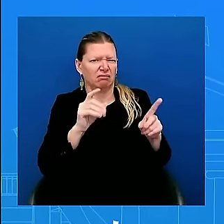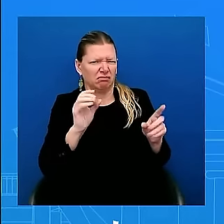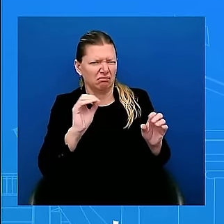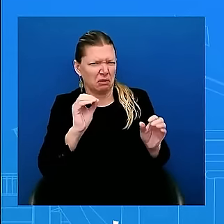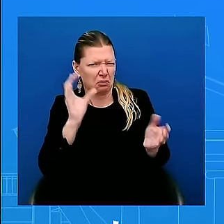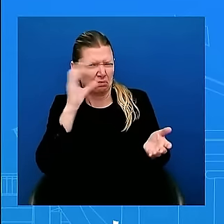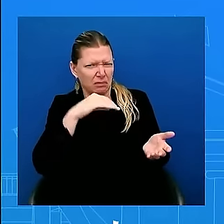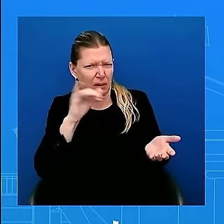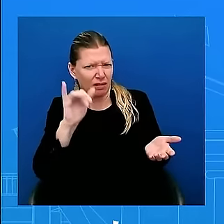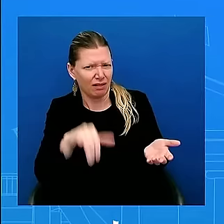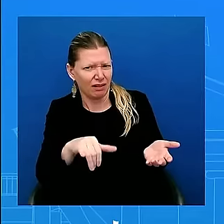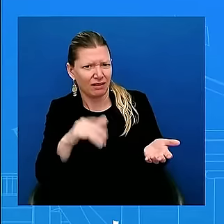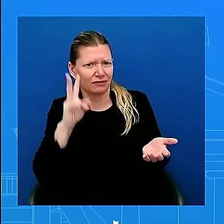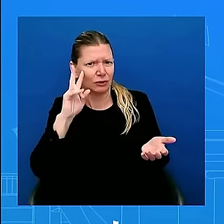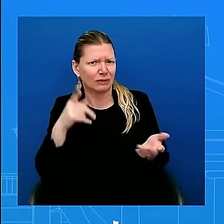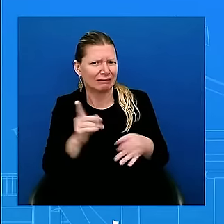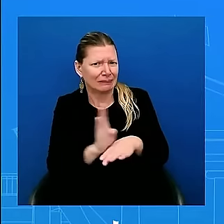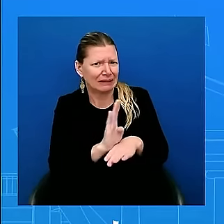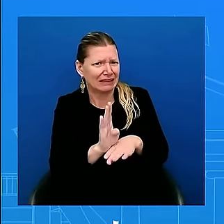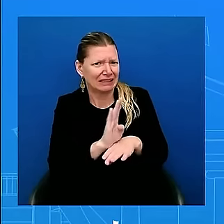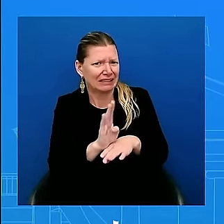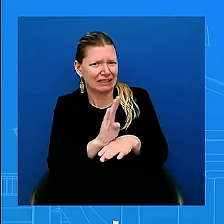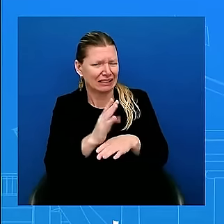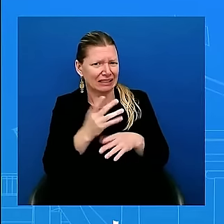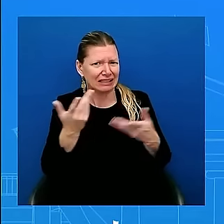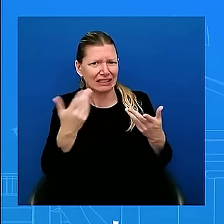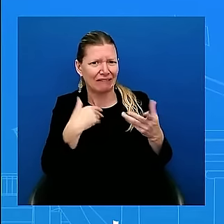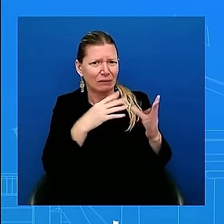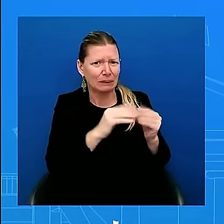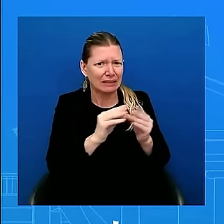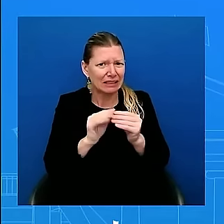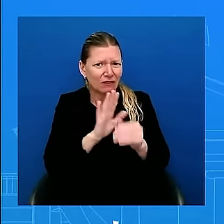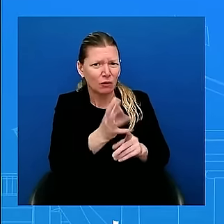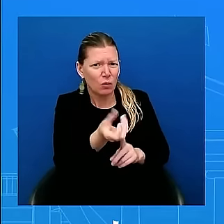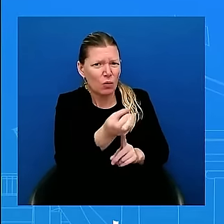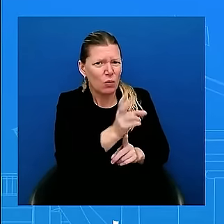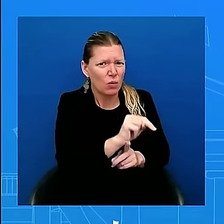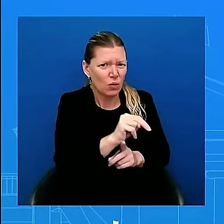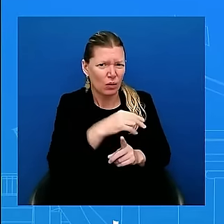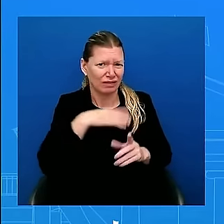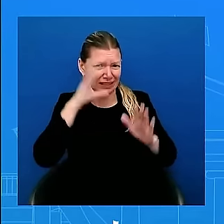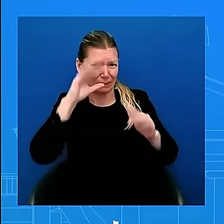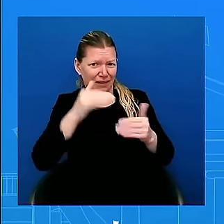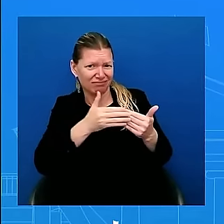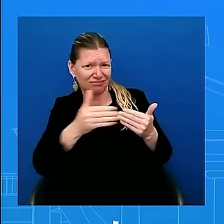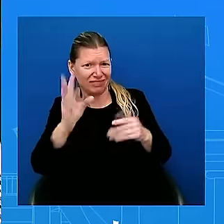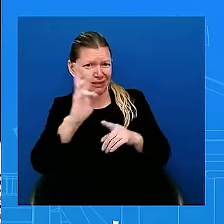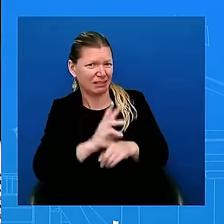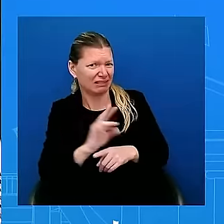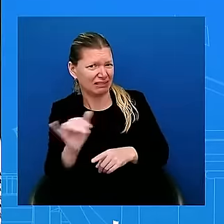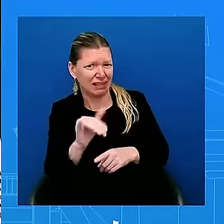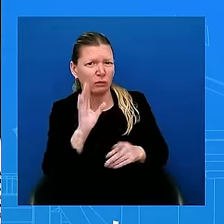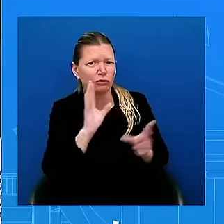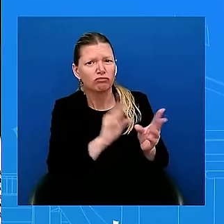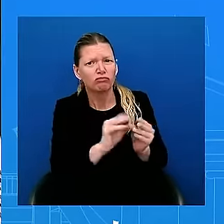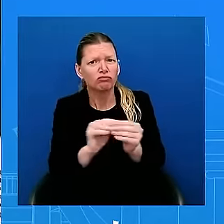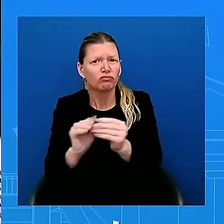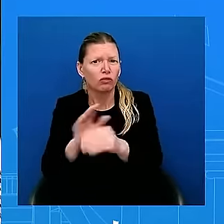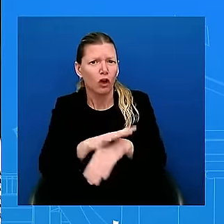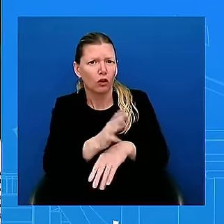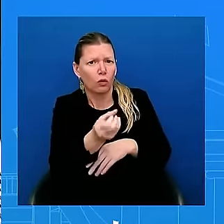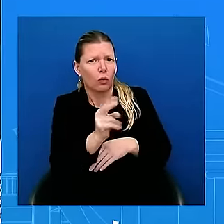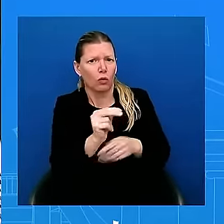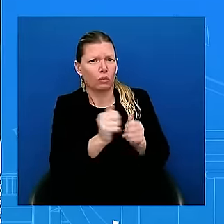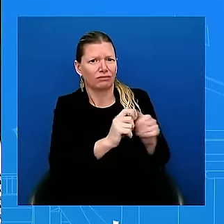continue to have meetings of her own with foreign leaders. She's met privately with President Zelensky as well and others. It was 20 days ago that the administration